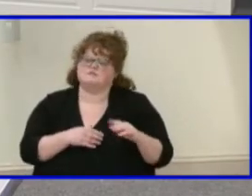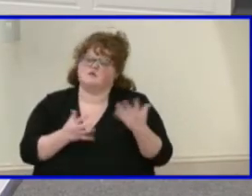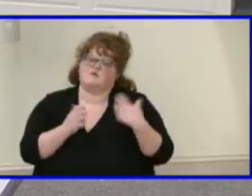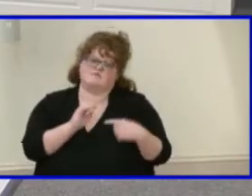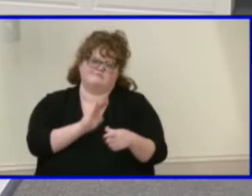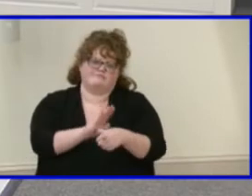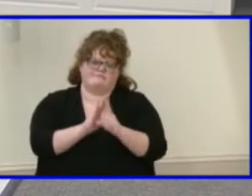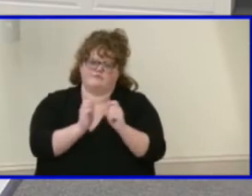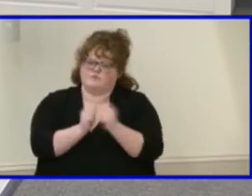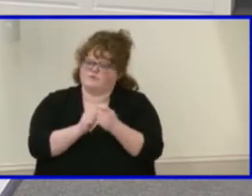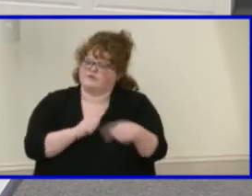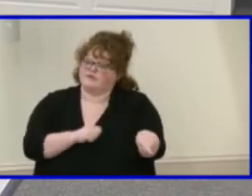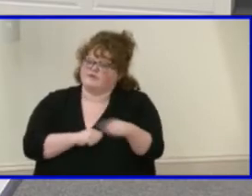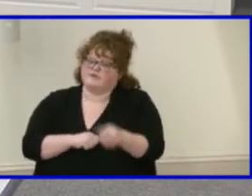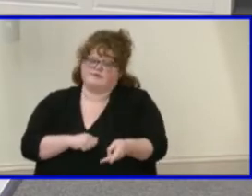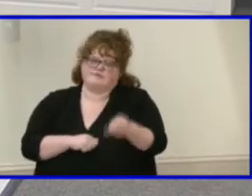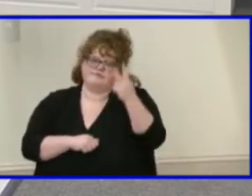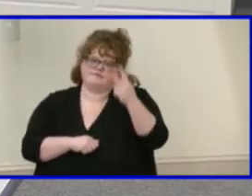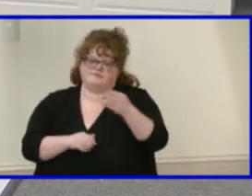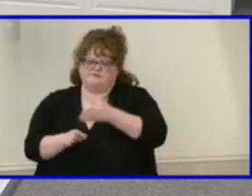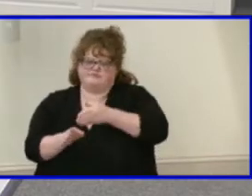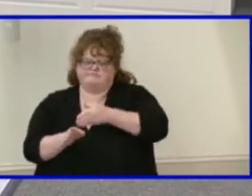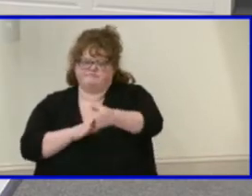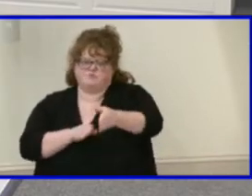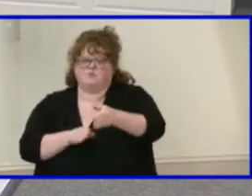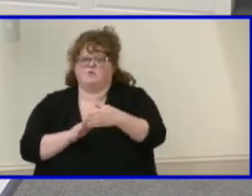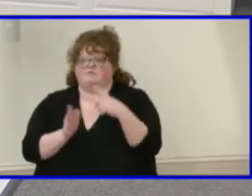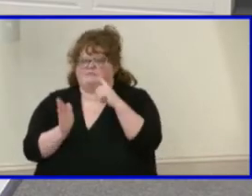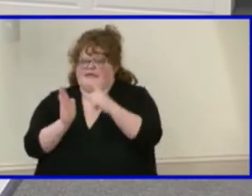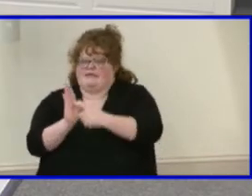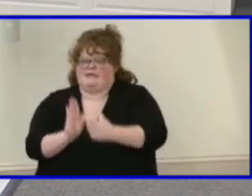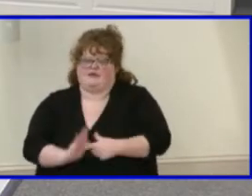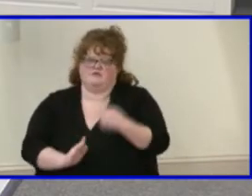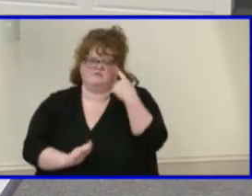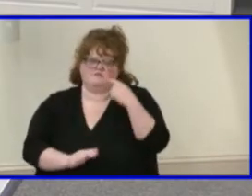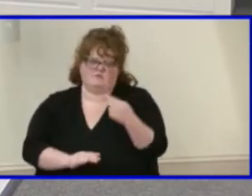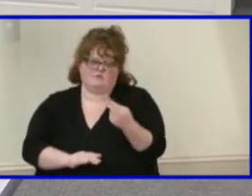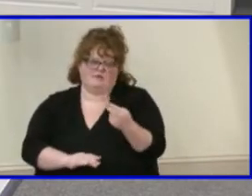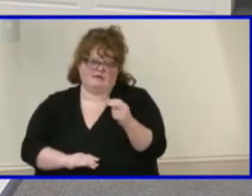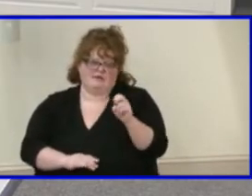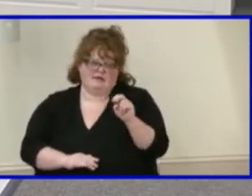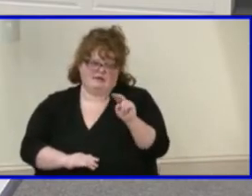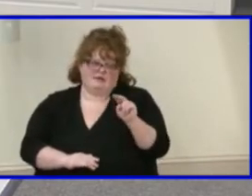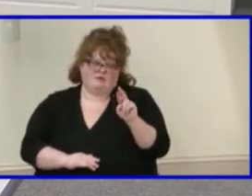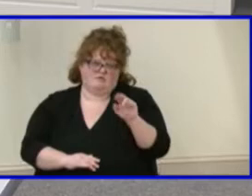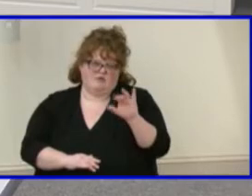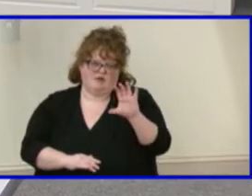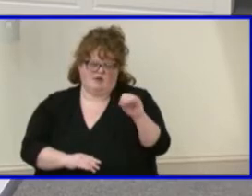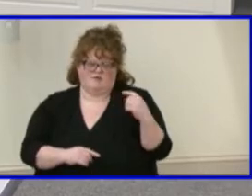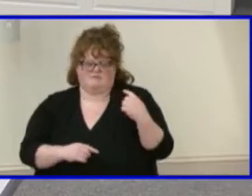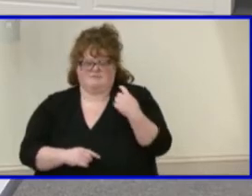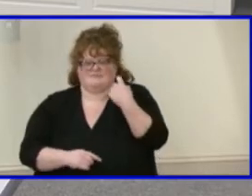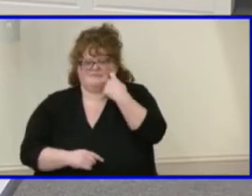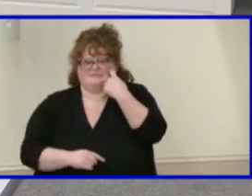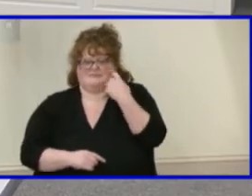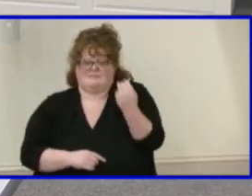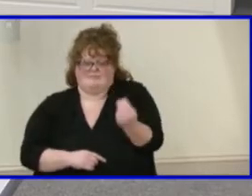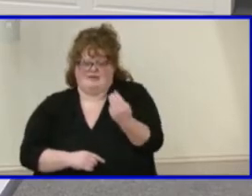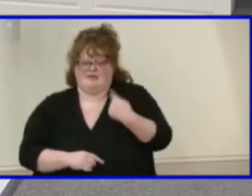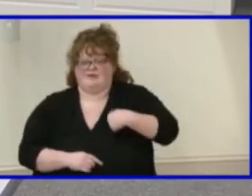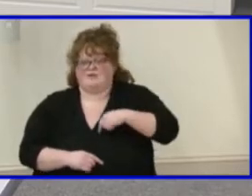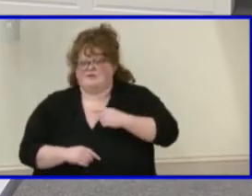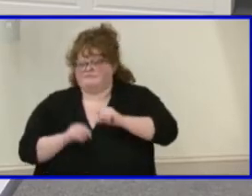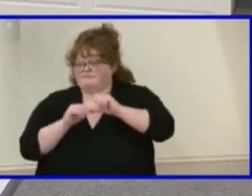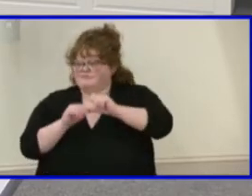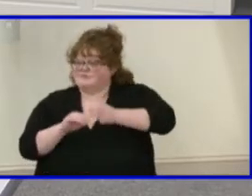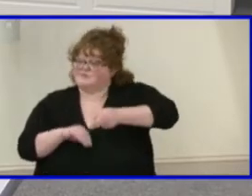with you the two core indicators for Henrico. As of this past Monday, Henrico County continues to be at the highest risk level